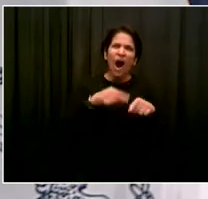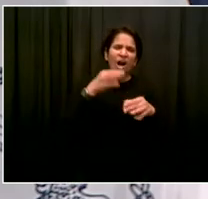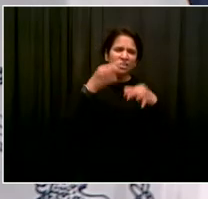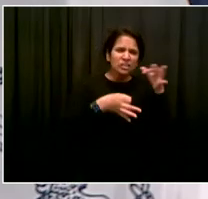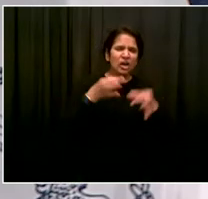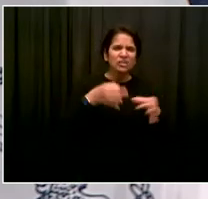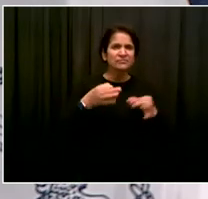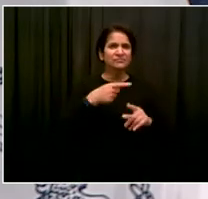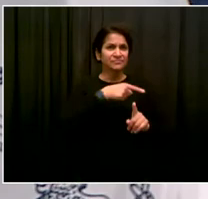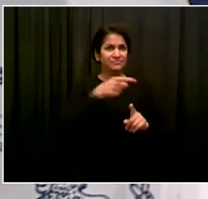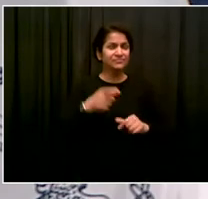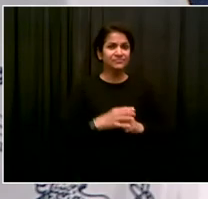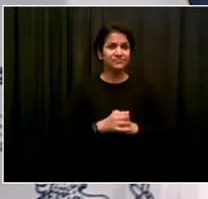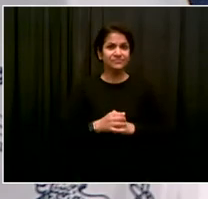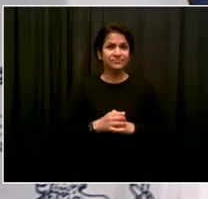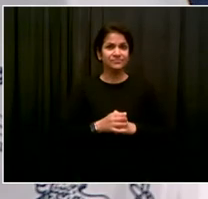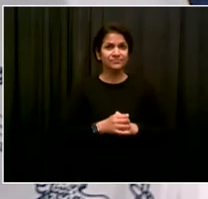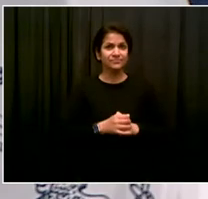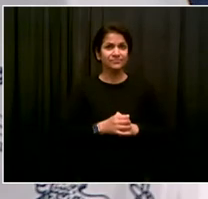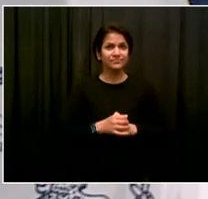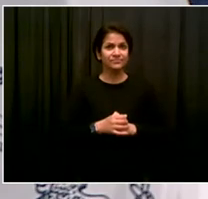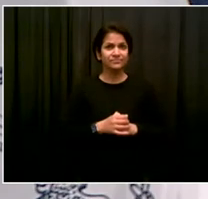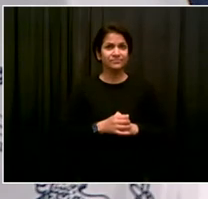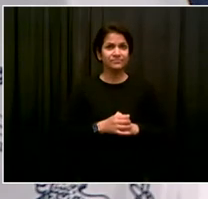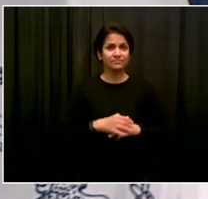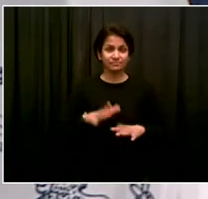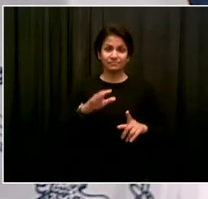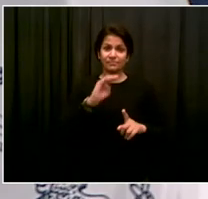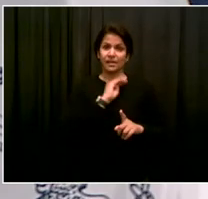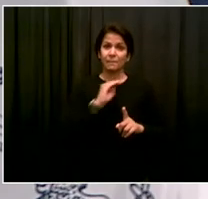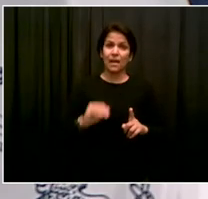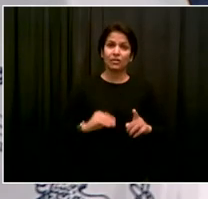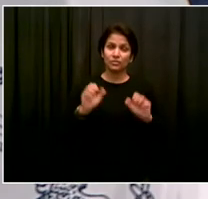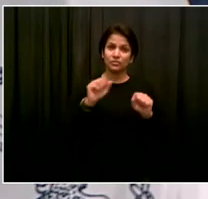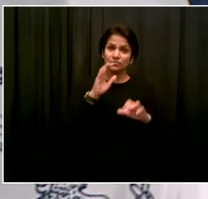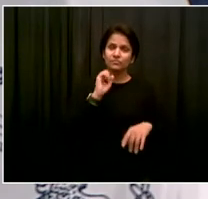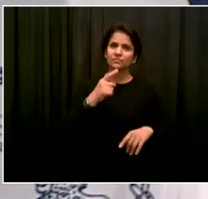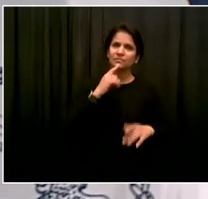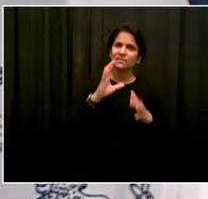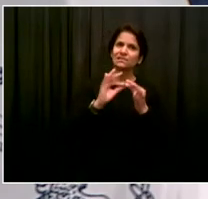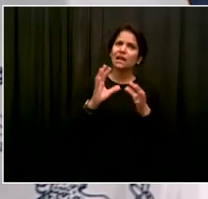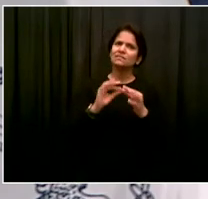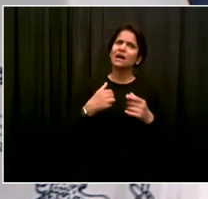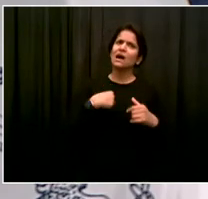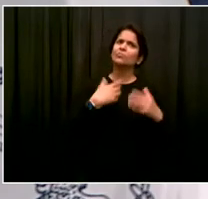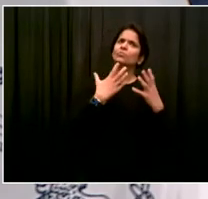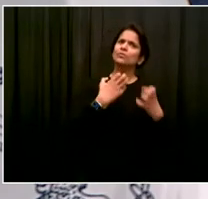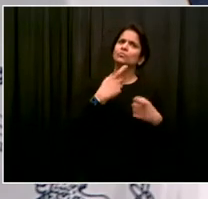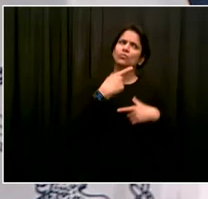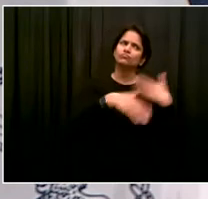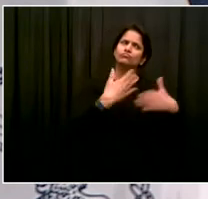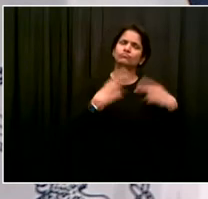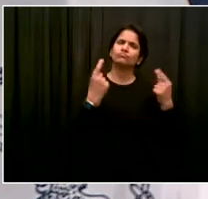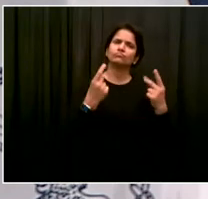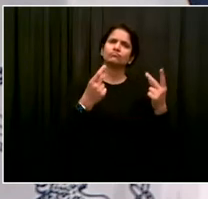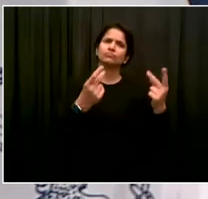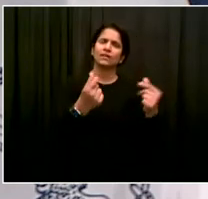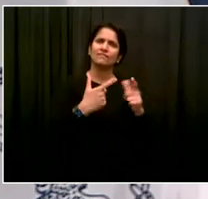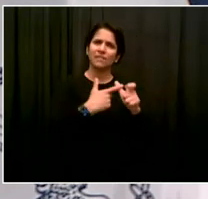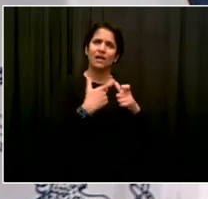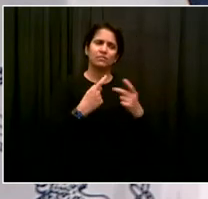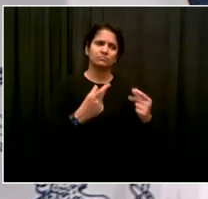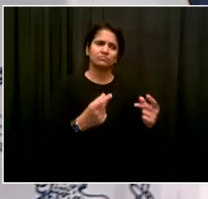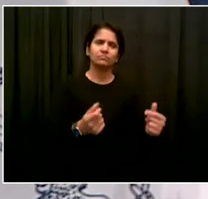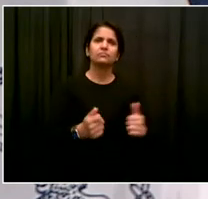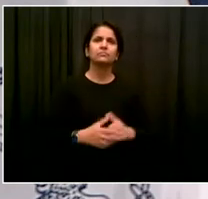happens, but you could say, I want this resolved quickly, and it would be resolved quickly. So have you seen that video yet? And if not, why